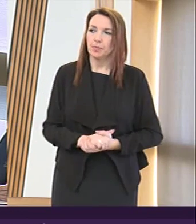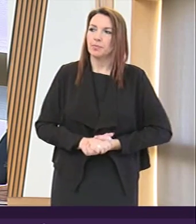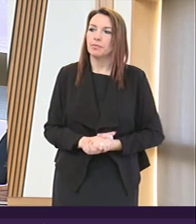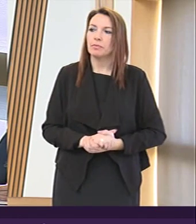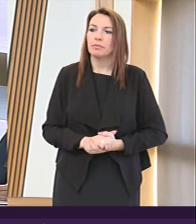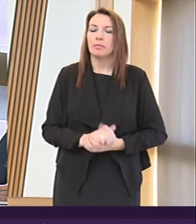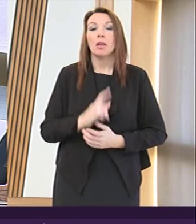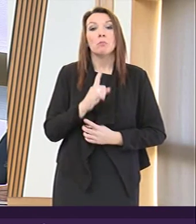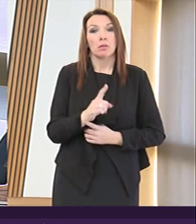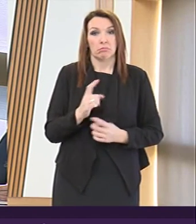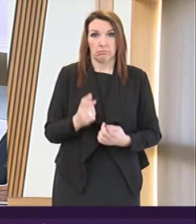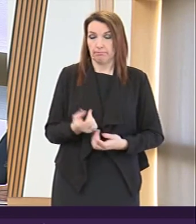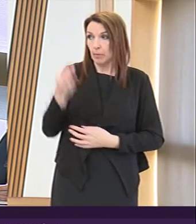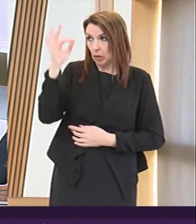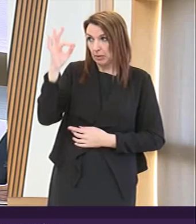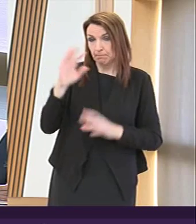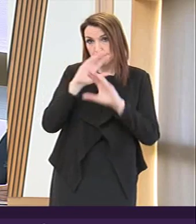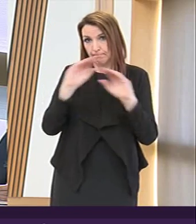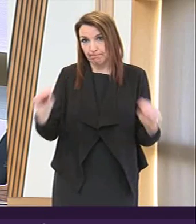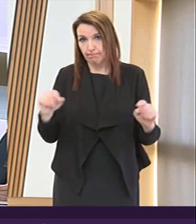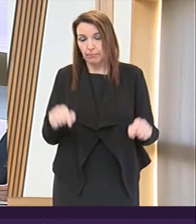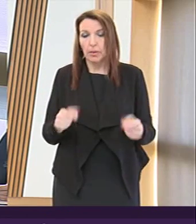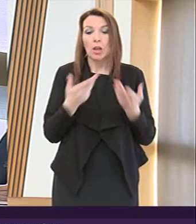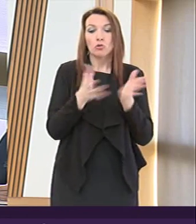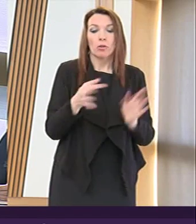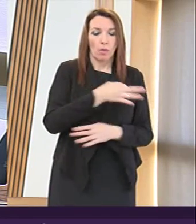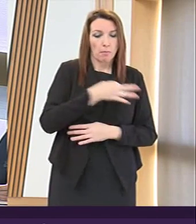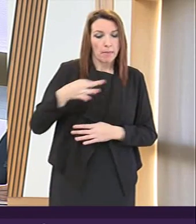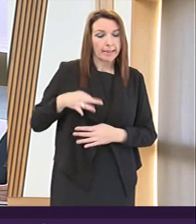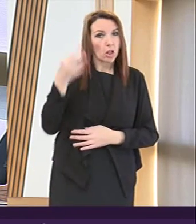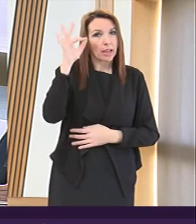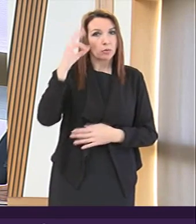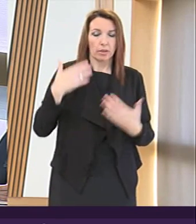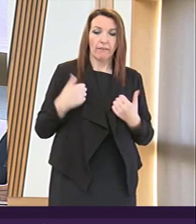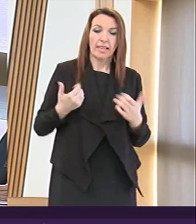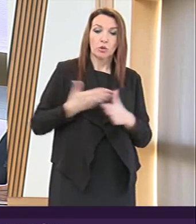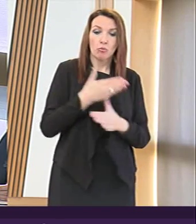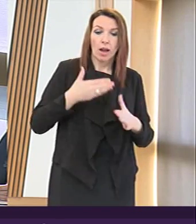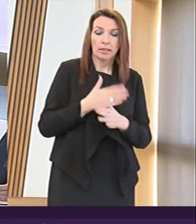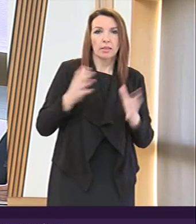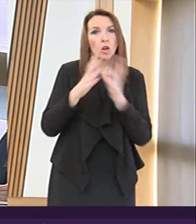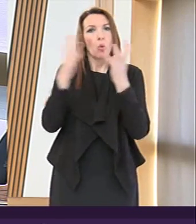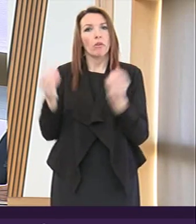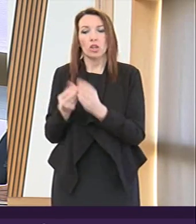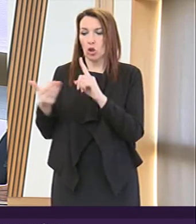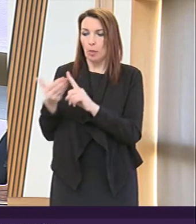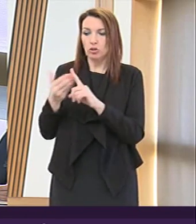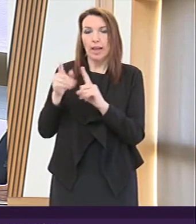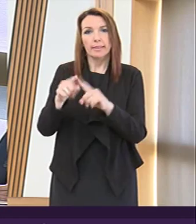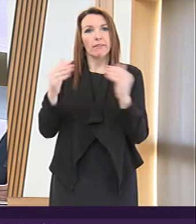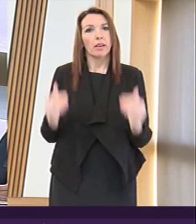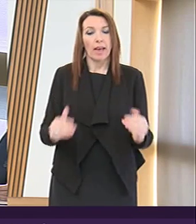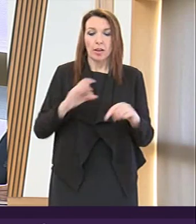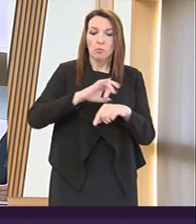However, the committee may wish to note that the General Medical Council Fitness to Practice and Overarching Objective and the Professional